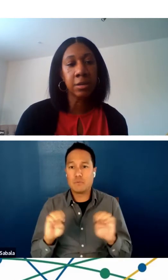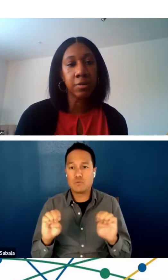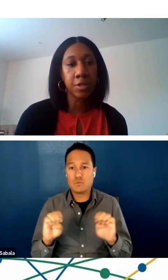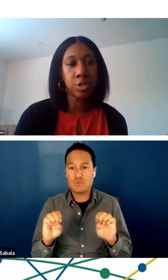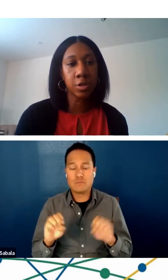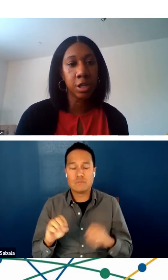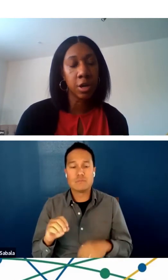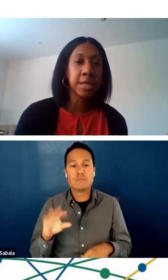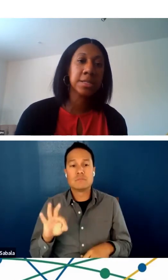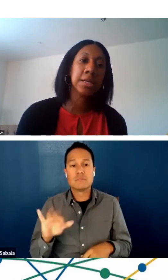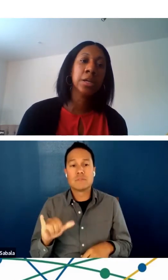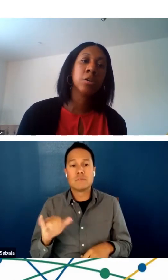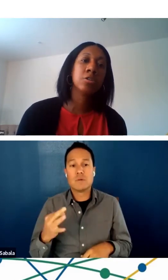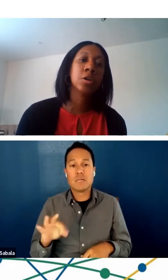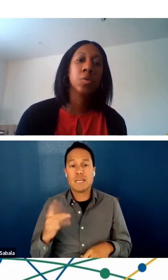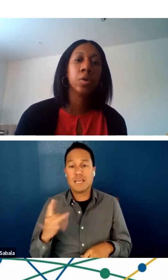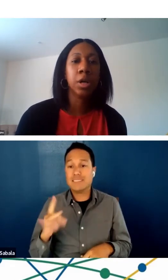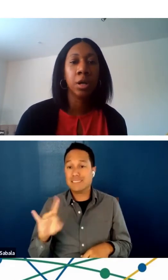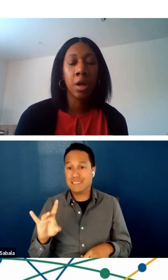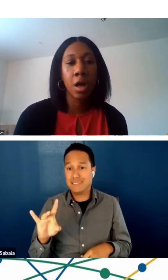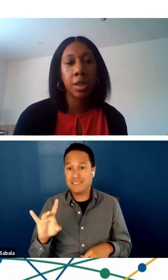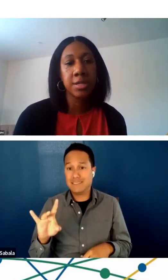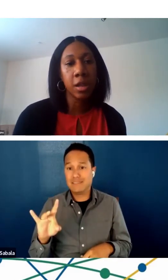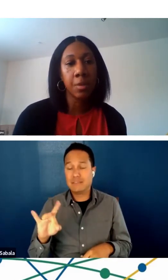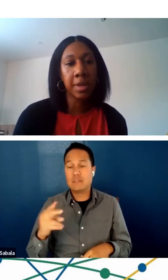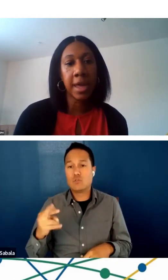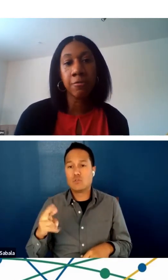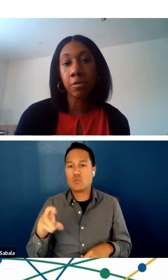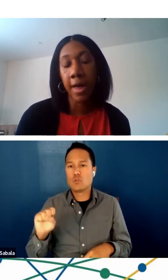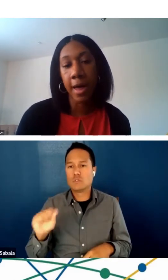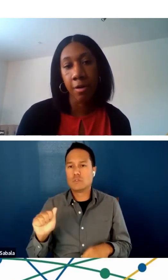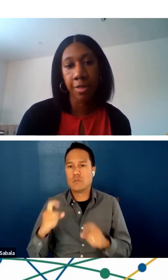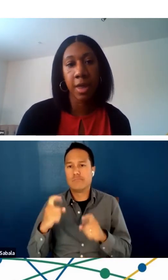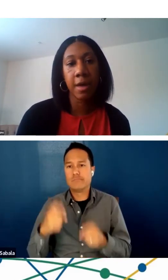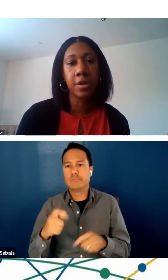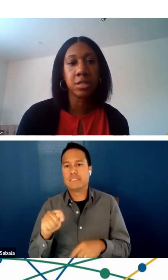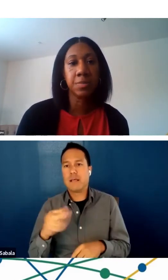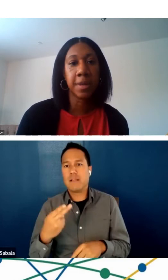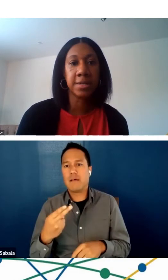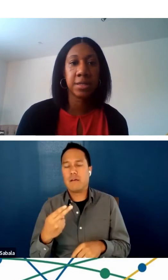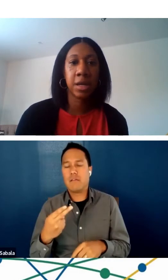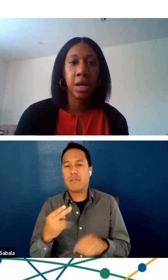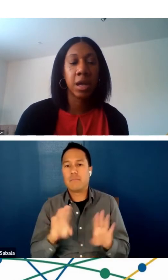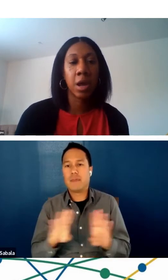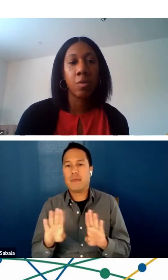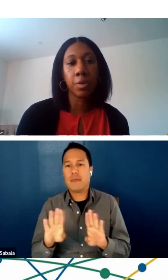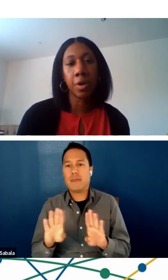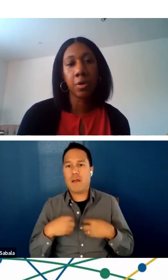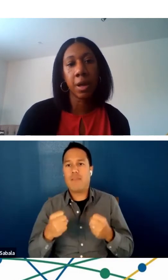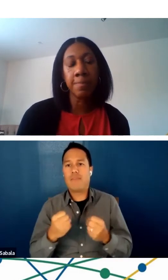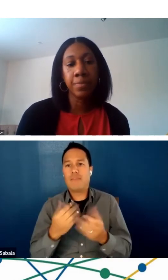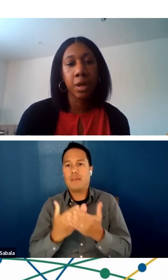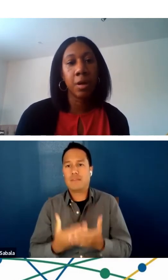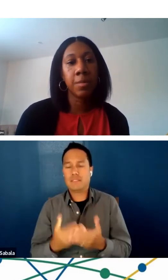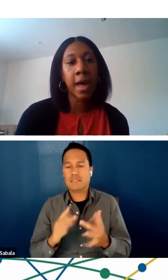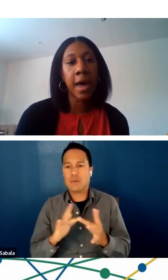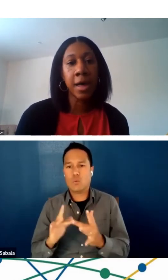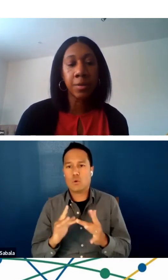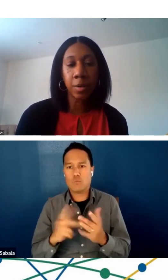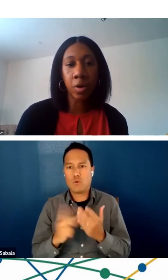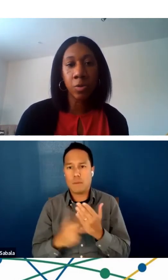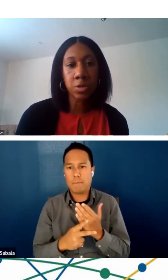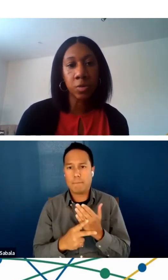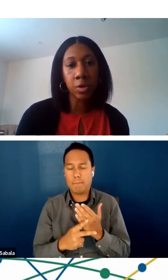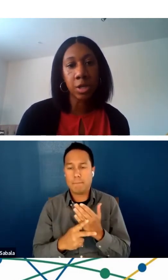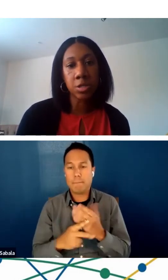FY18 or fiscal year 18, HRSA awarded the telebehavioral health evidence-based network program. And